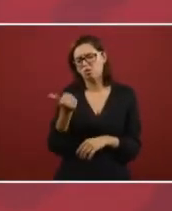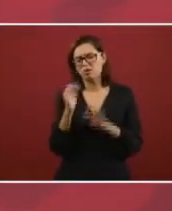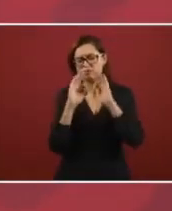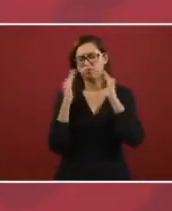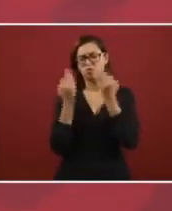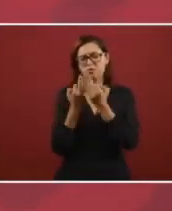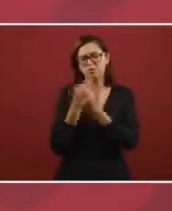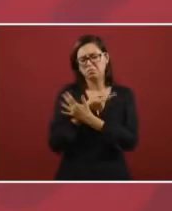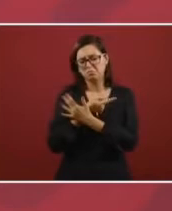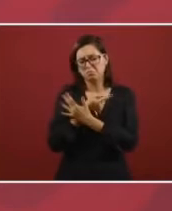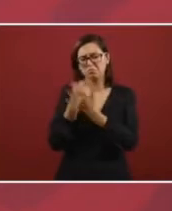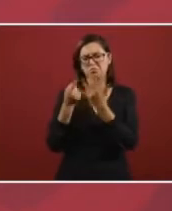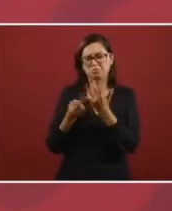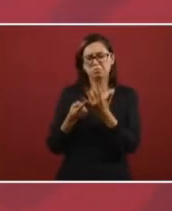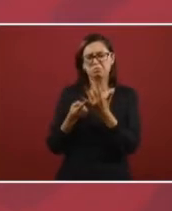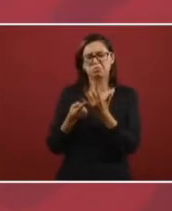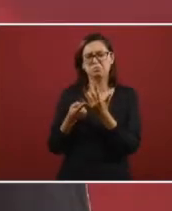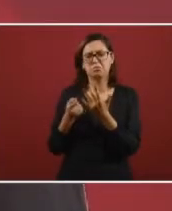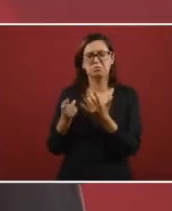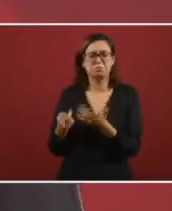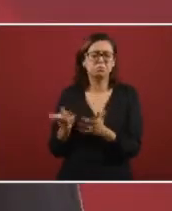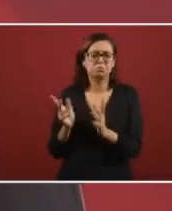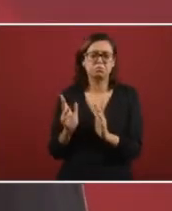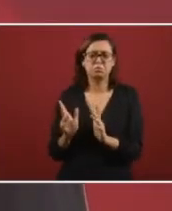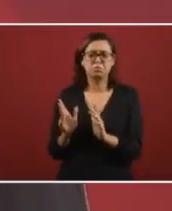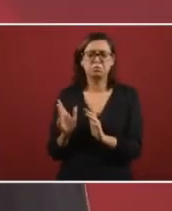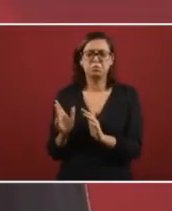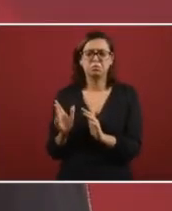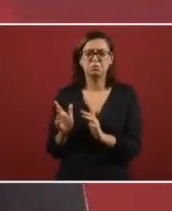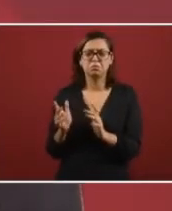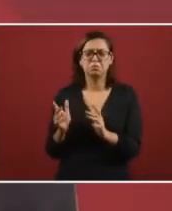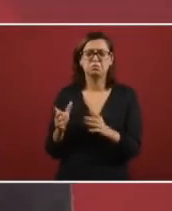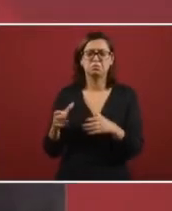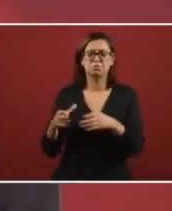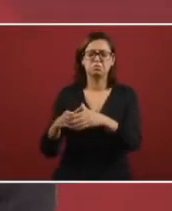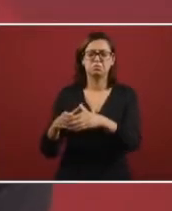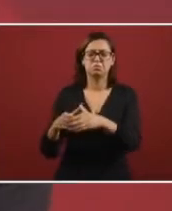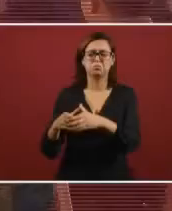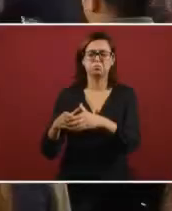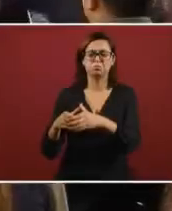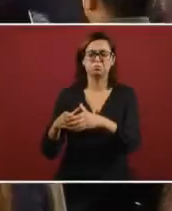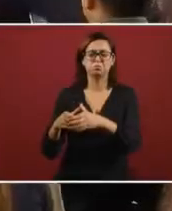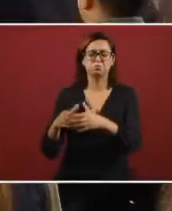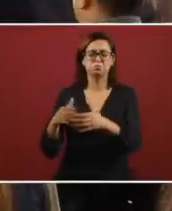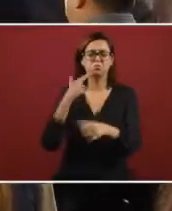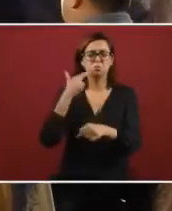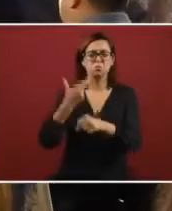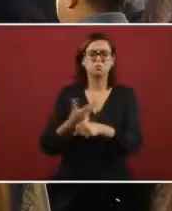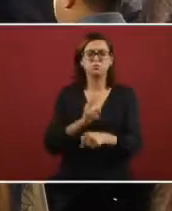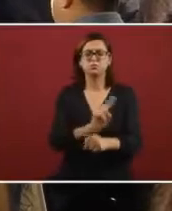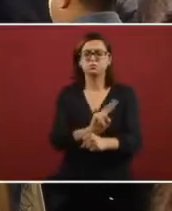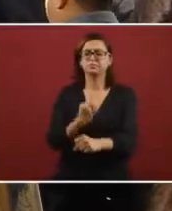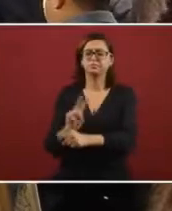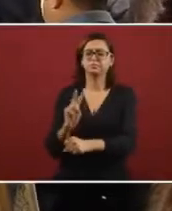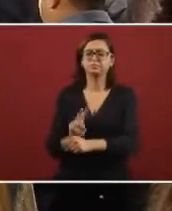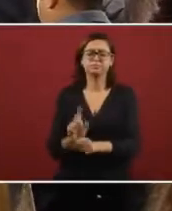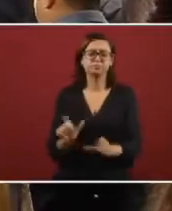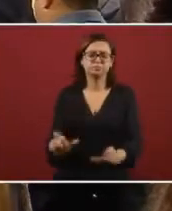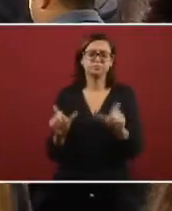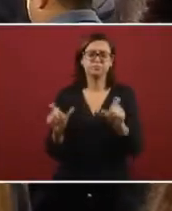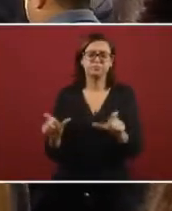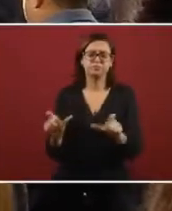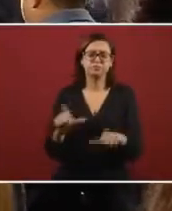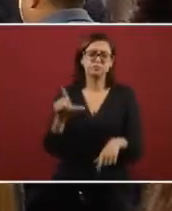to belong to a body that will be in charge of vigilance,